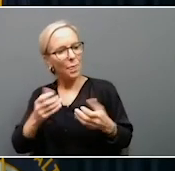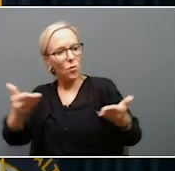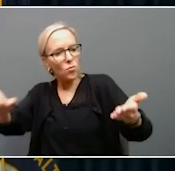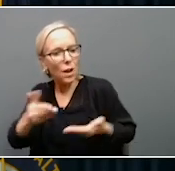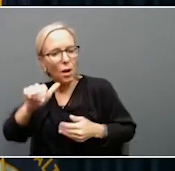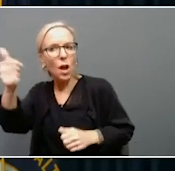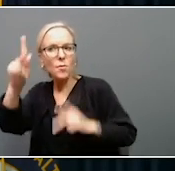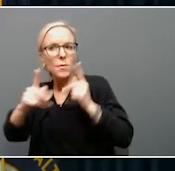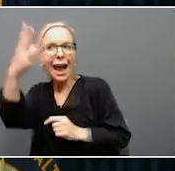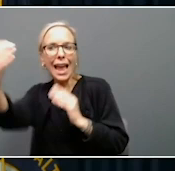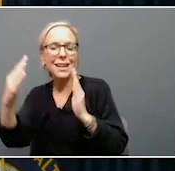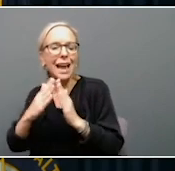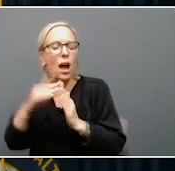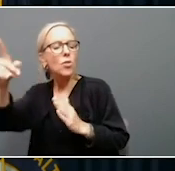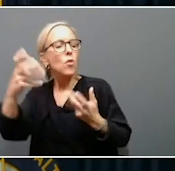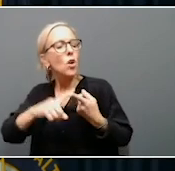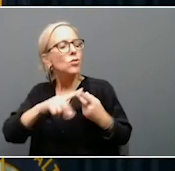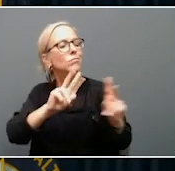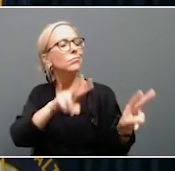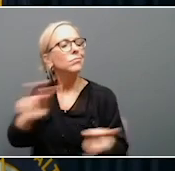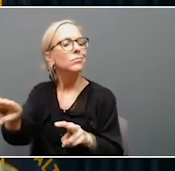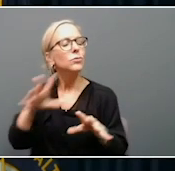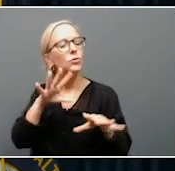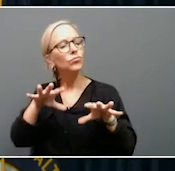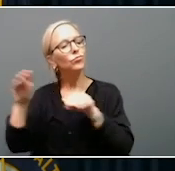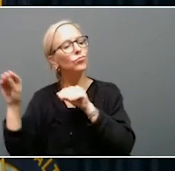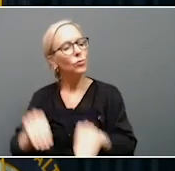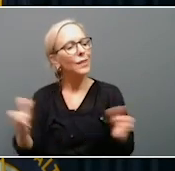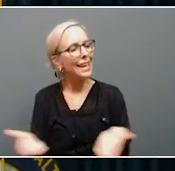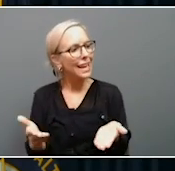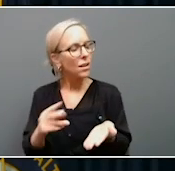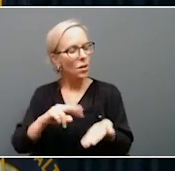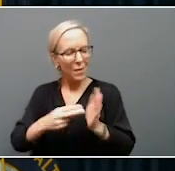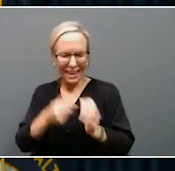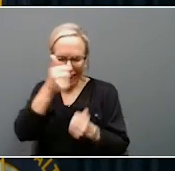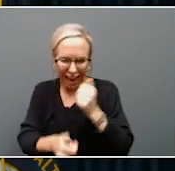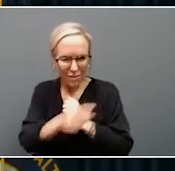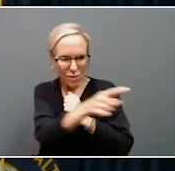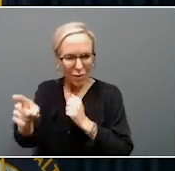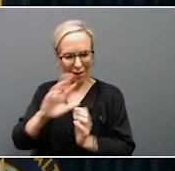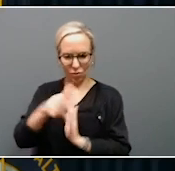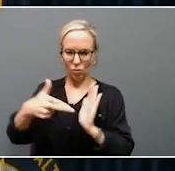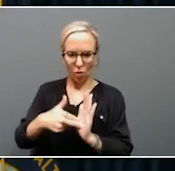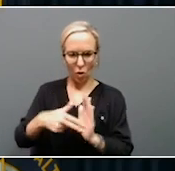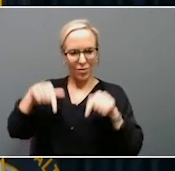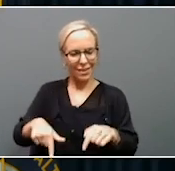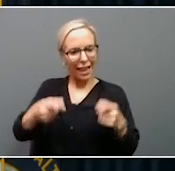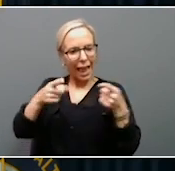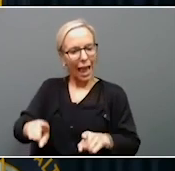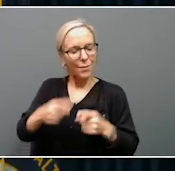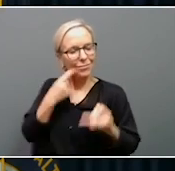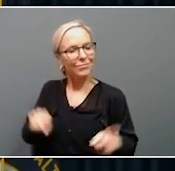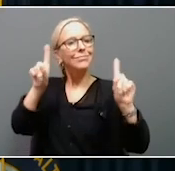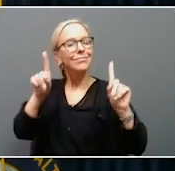town that might be looking to locate, each and every one of you out there has a role in making this happen. And as Kentuckians, we